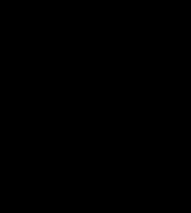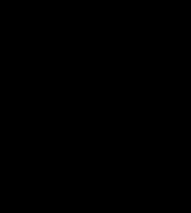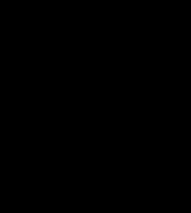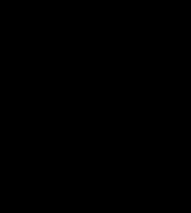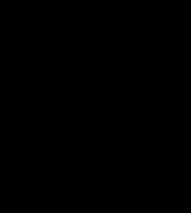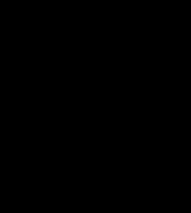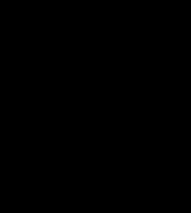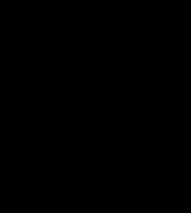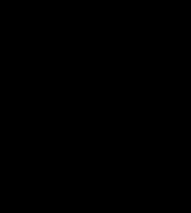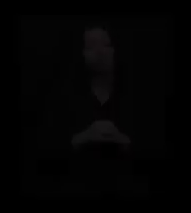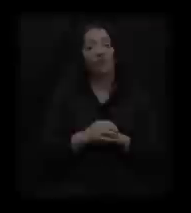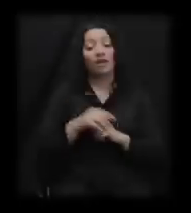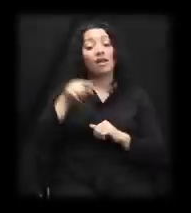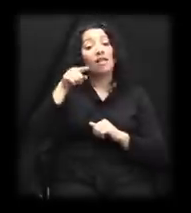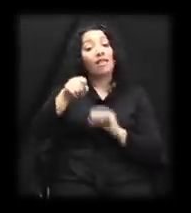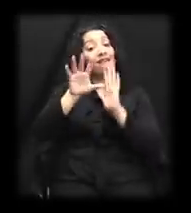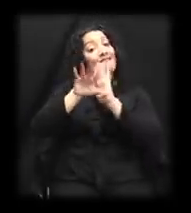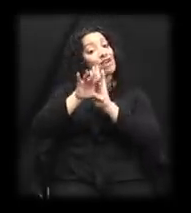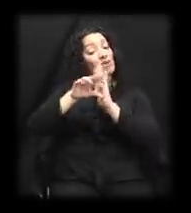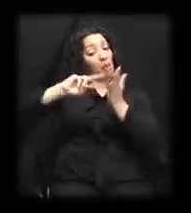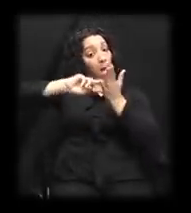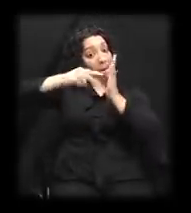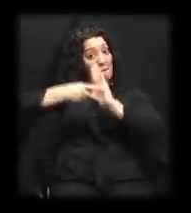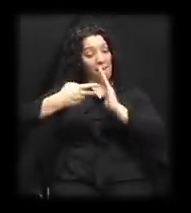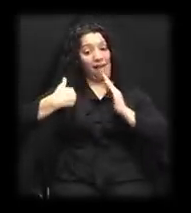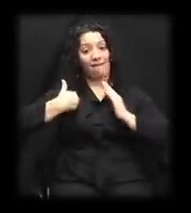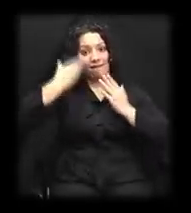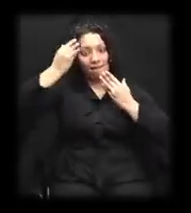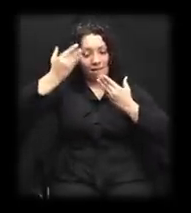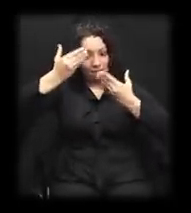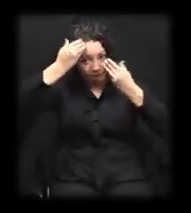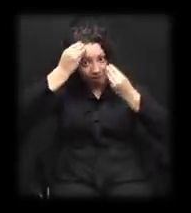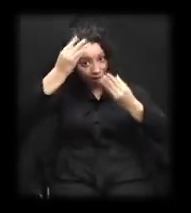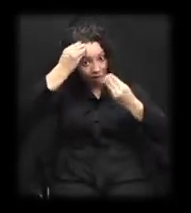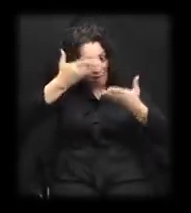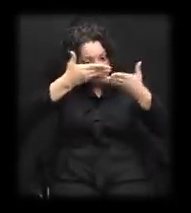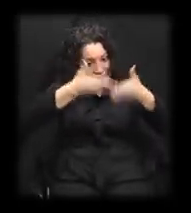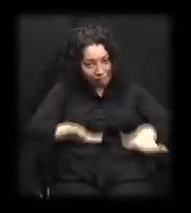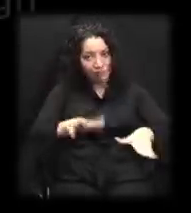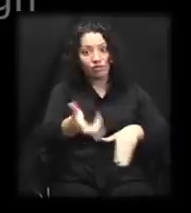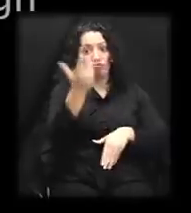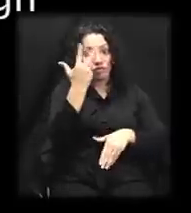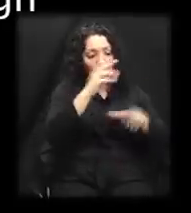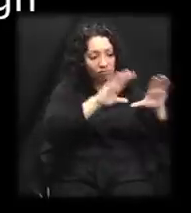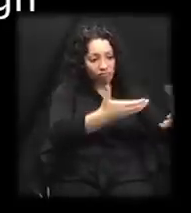For the purposes of this video, the information has been divided into three categories.